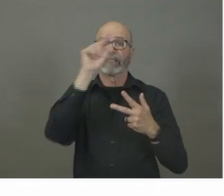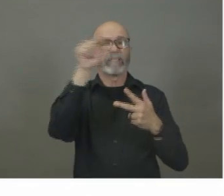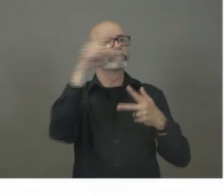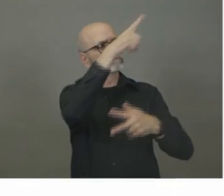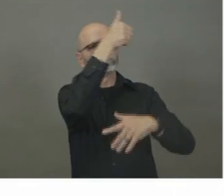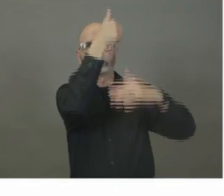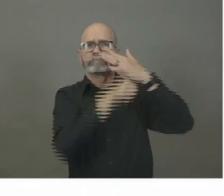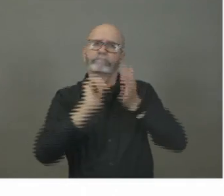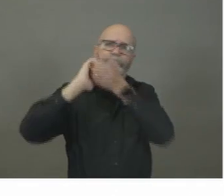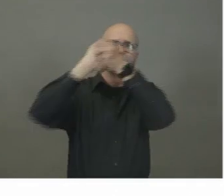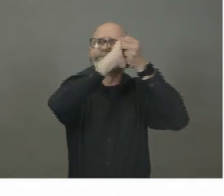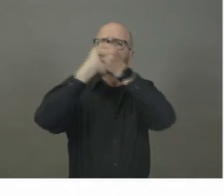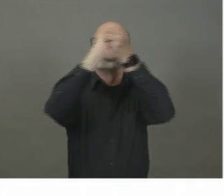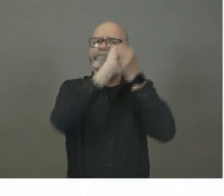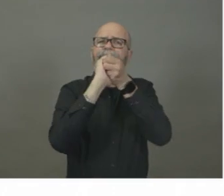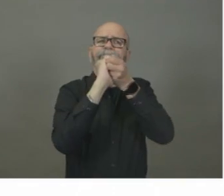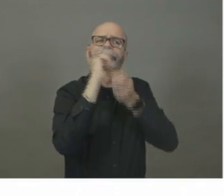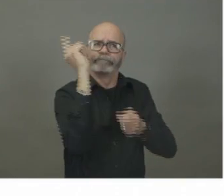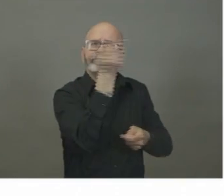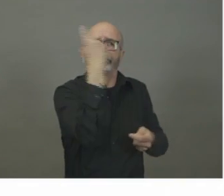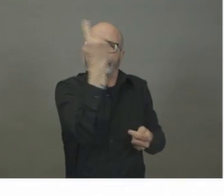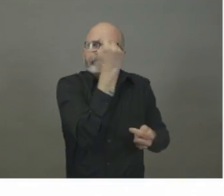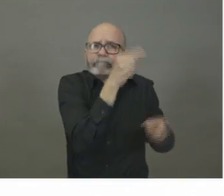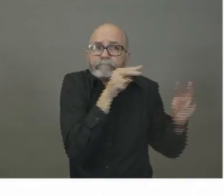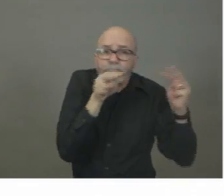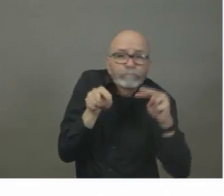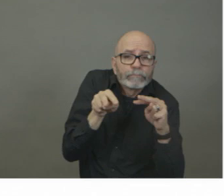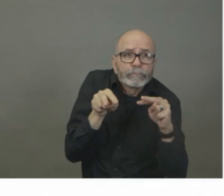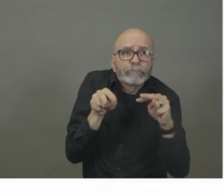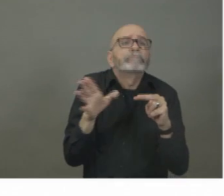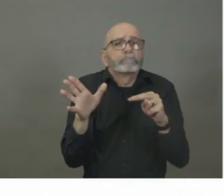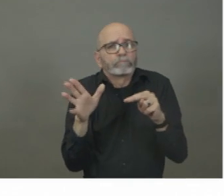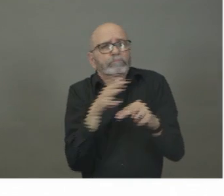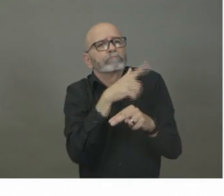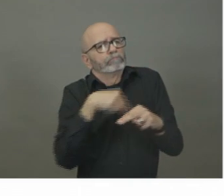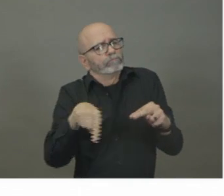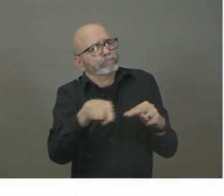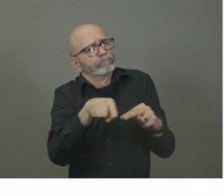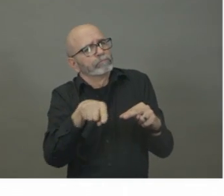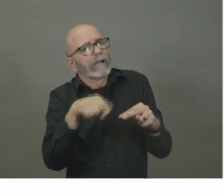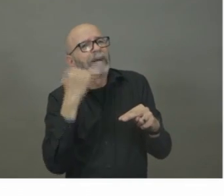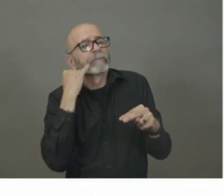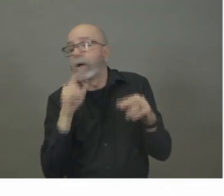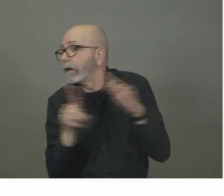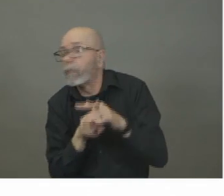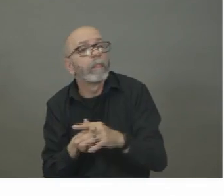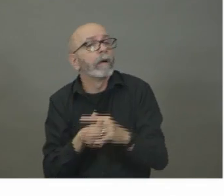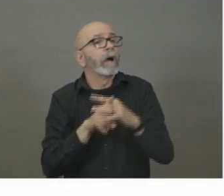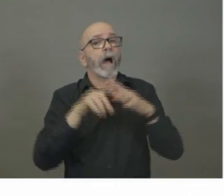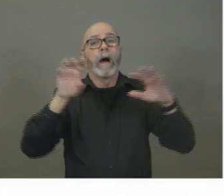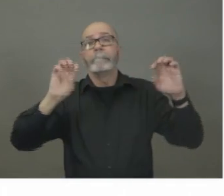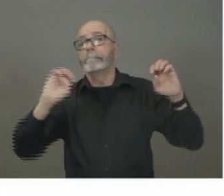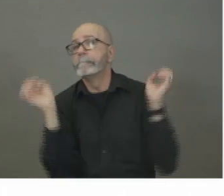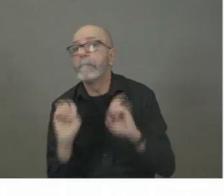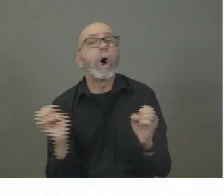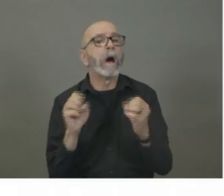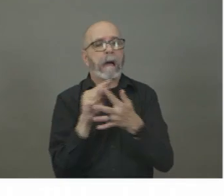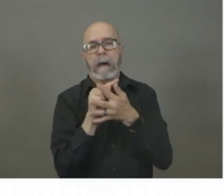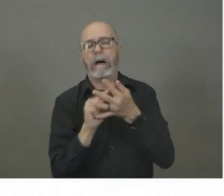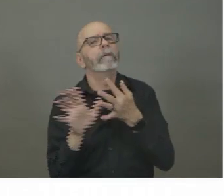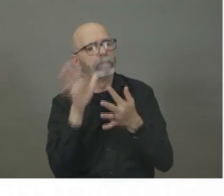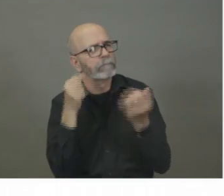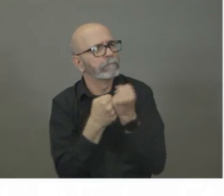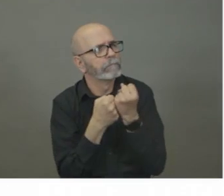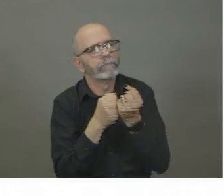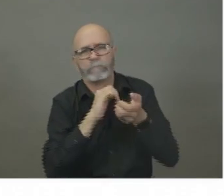this business continuity planning, which is in place for a whole range of emergencies. I just want to close with this. I said this to all of you